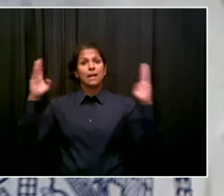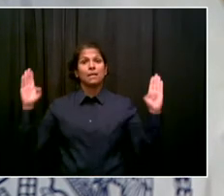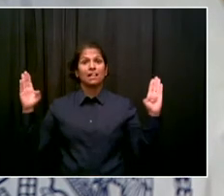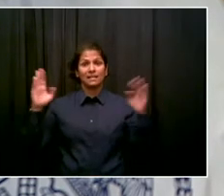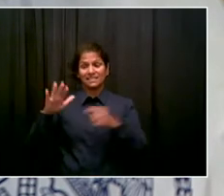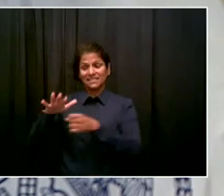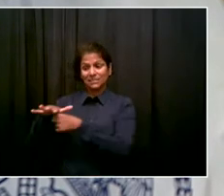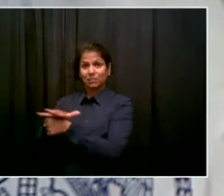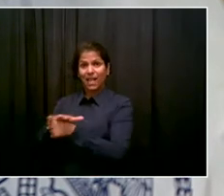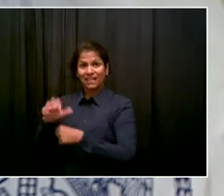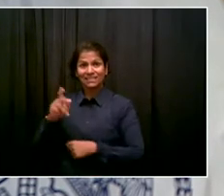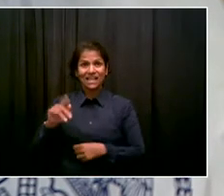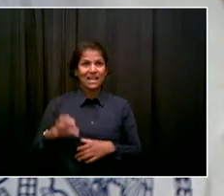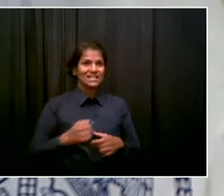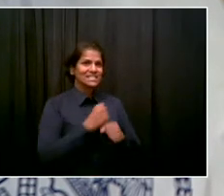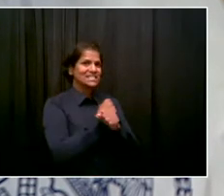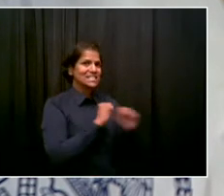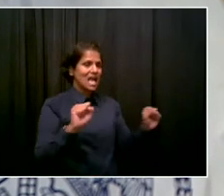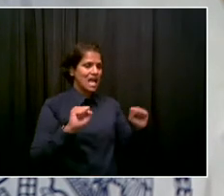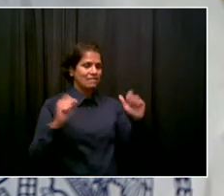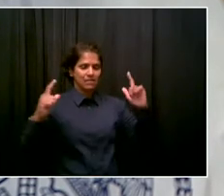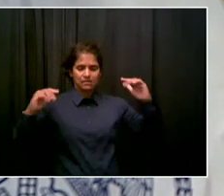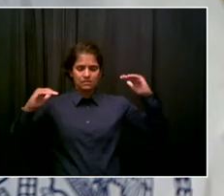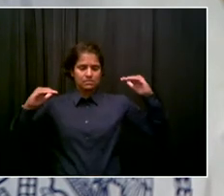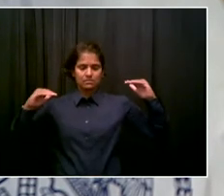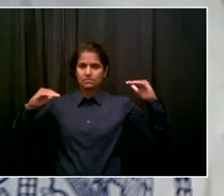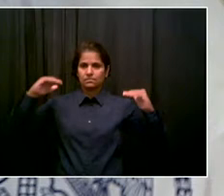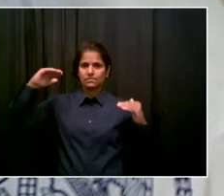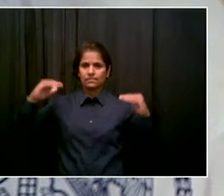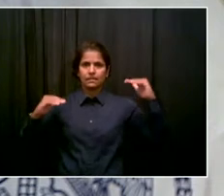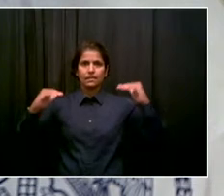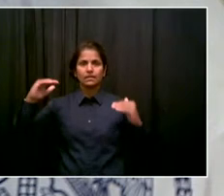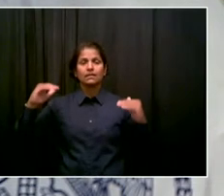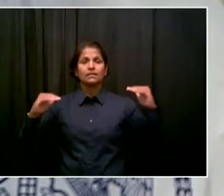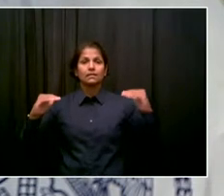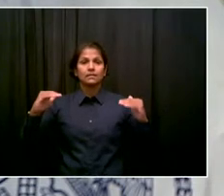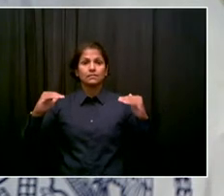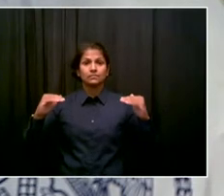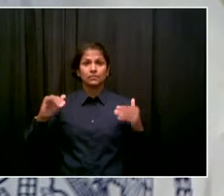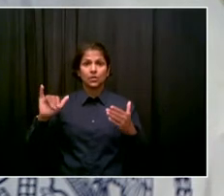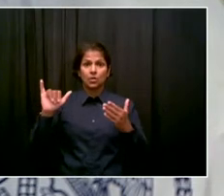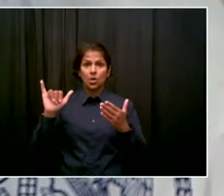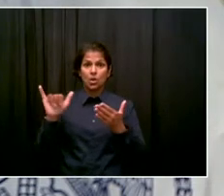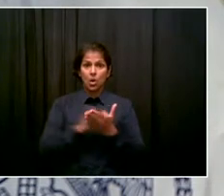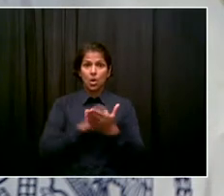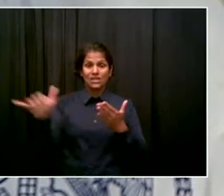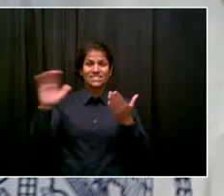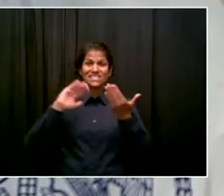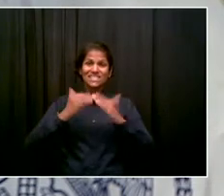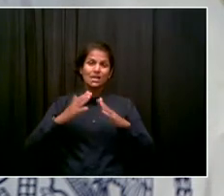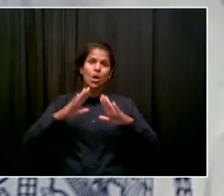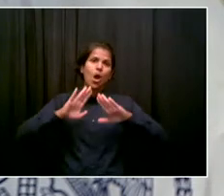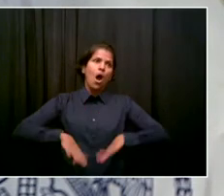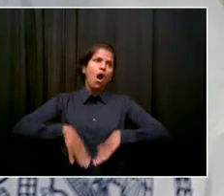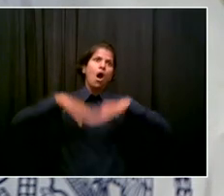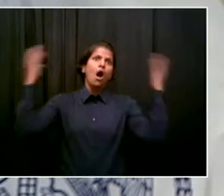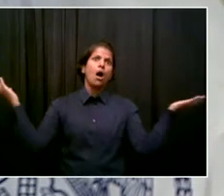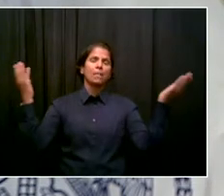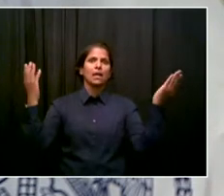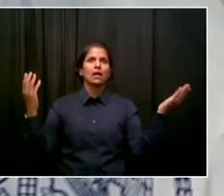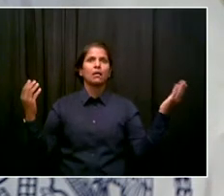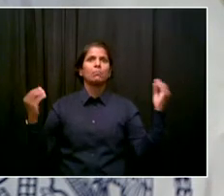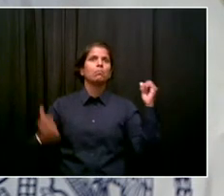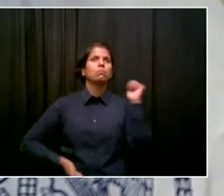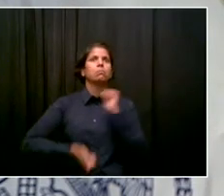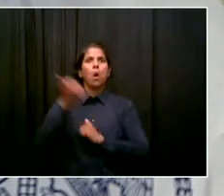This is one of most open cities in the world, and it will always be, and it must be. When we see a recurrent pattern of